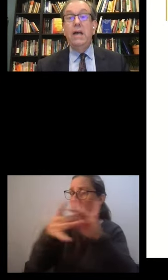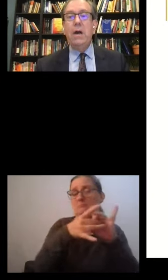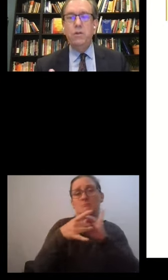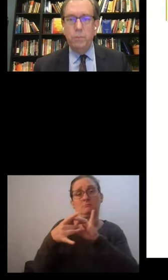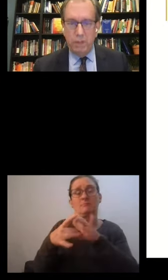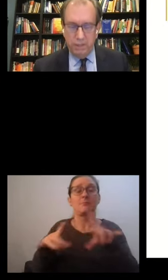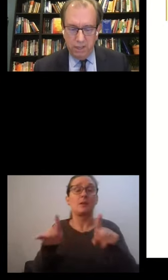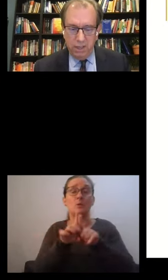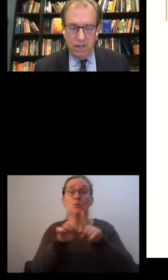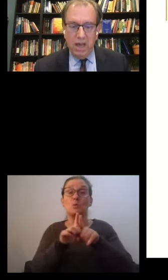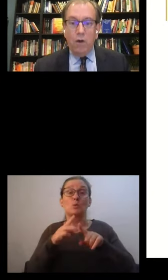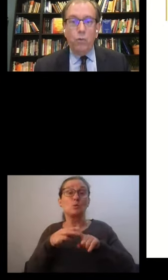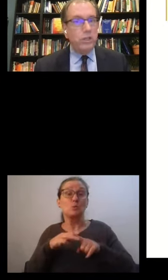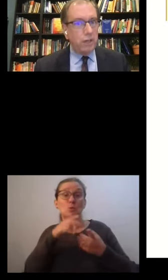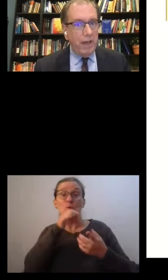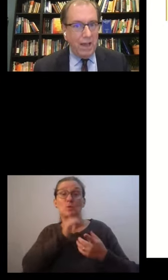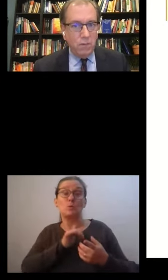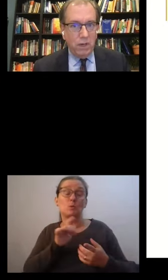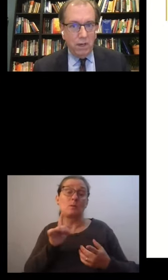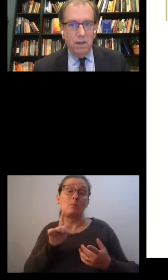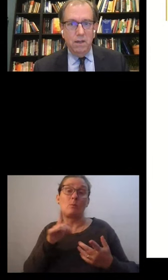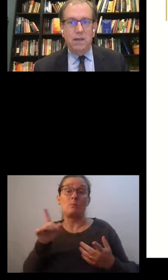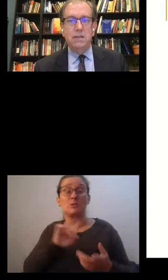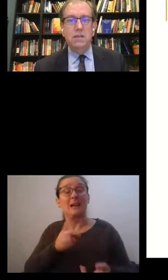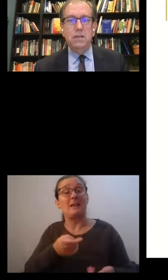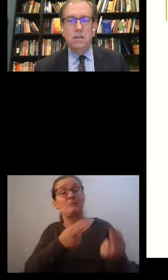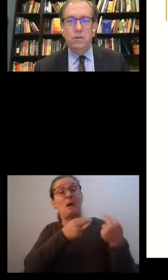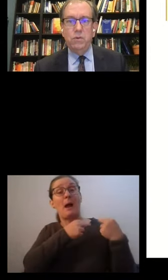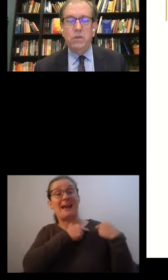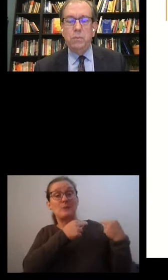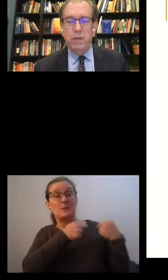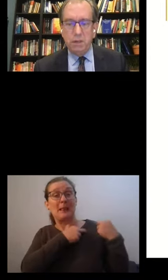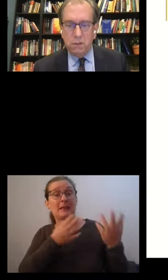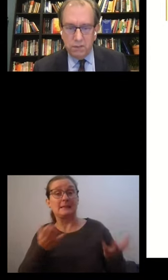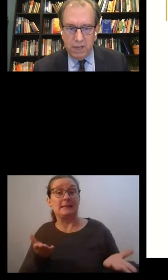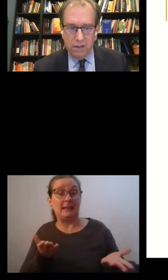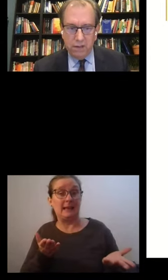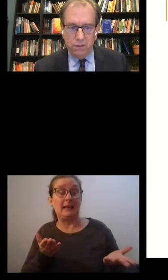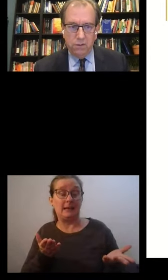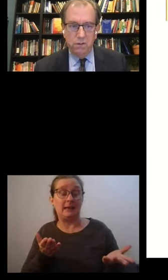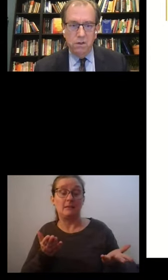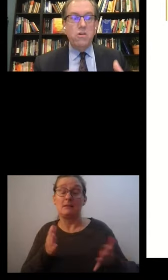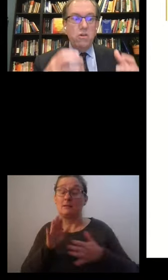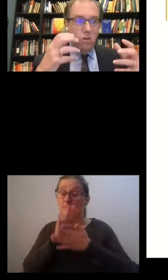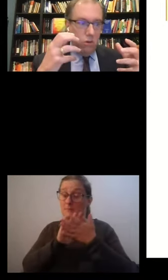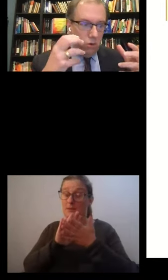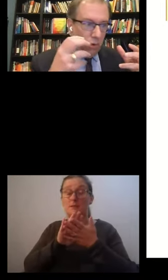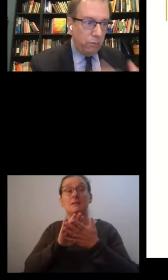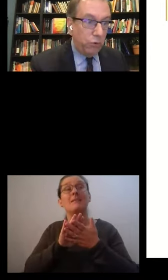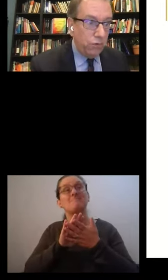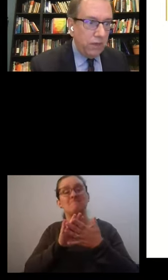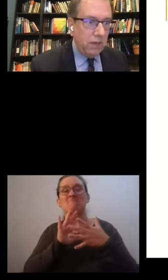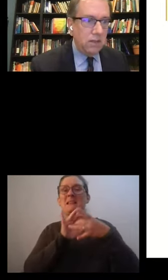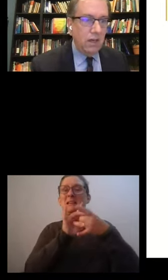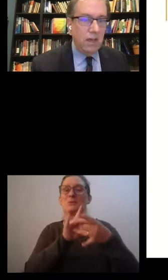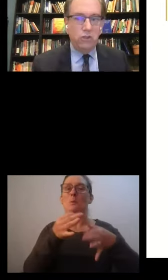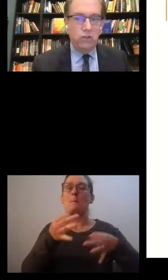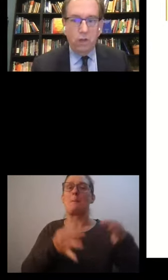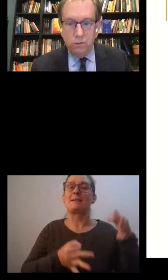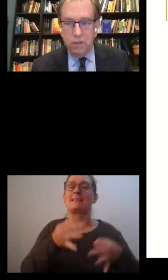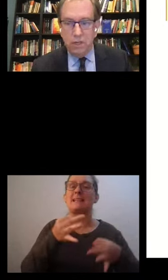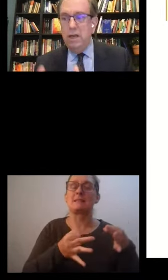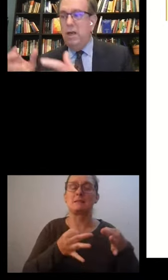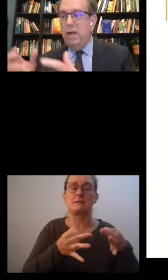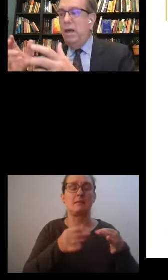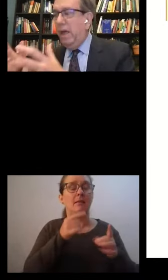creating accountability, which can be consistent with the political cycle. You improve things,